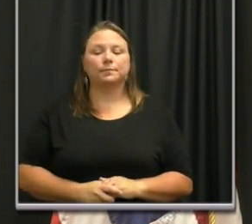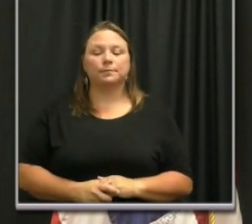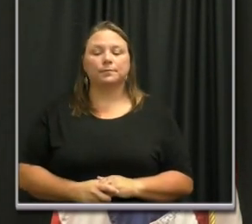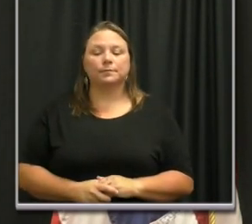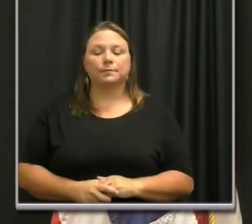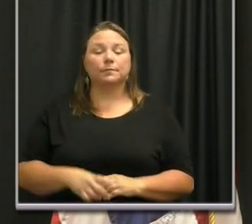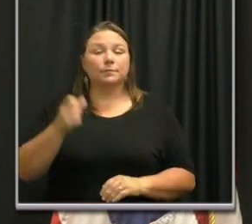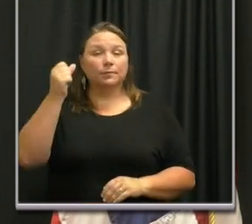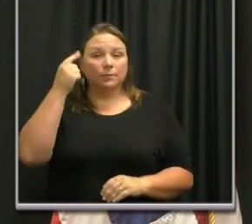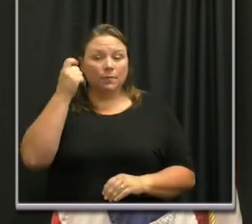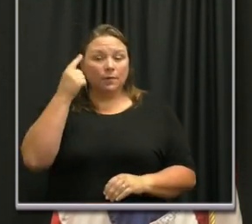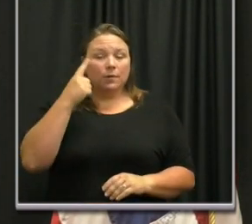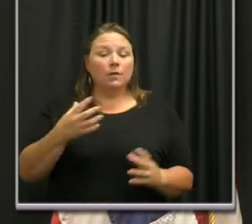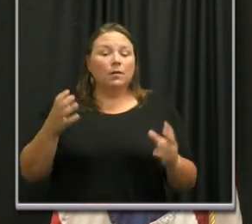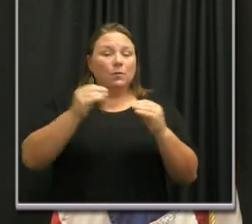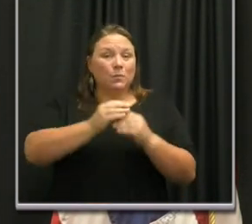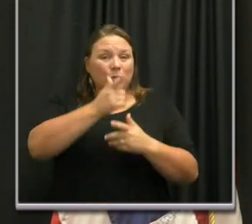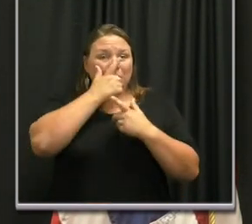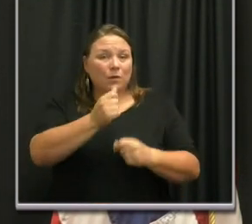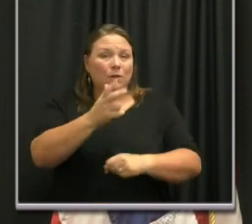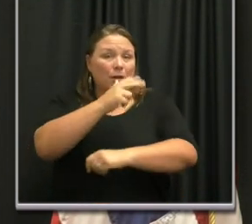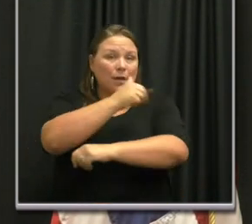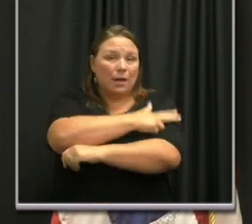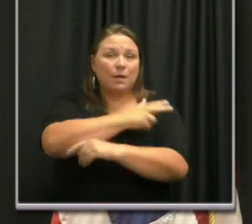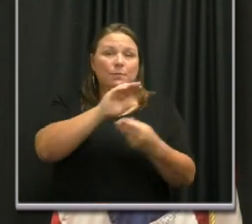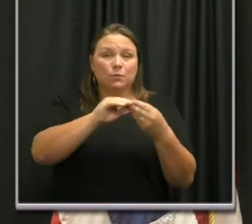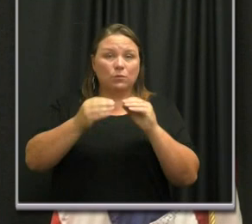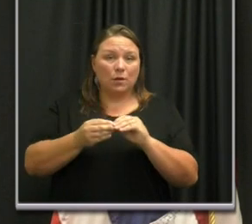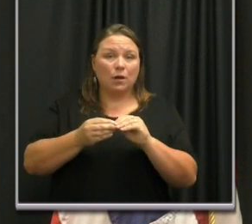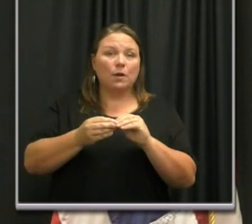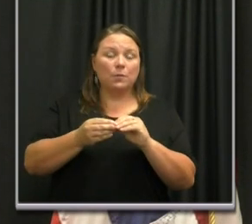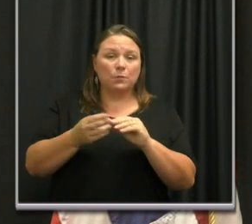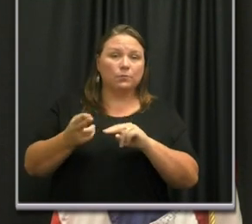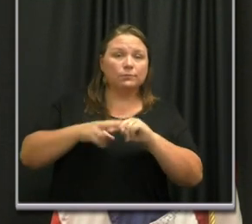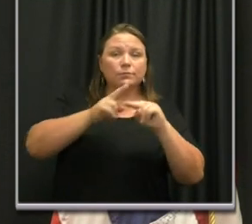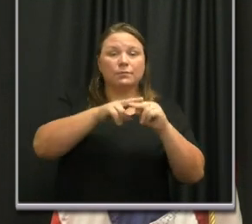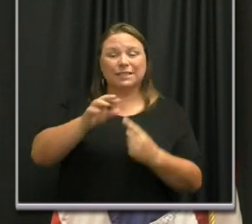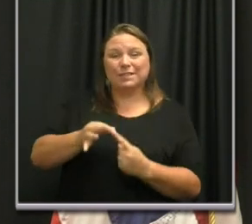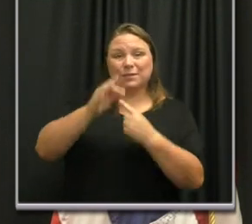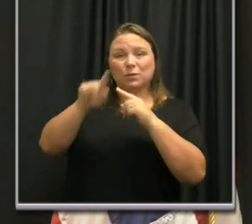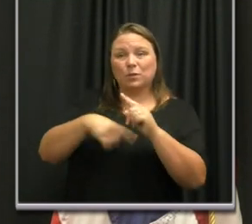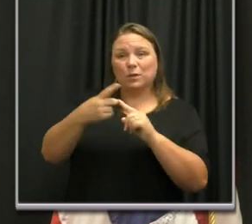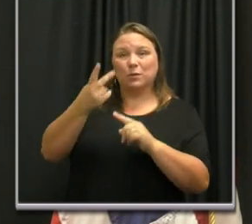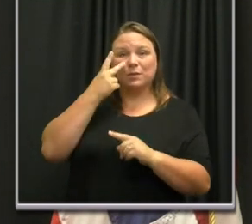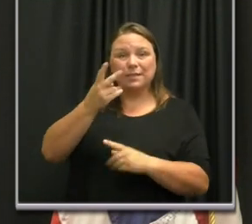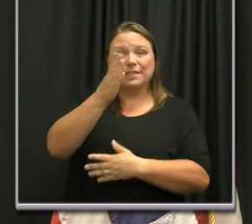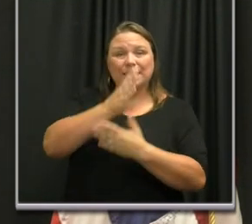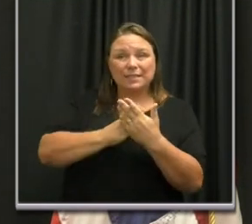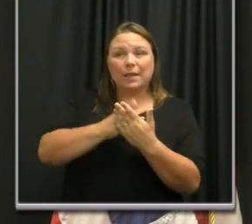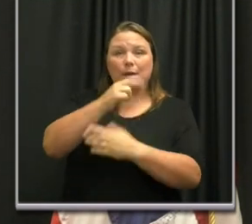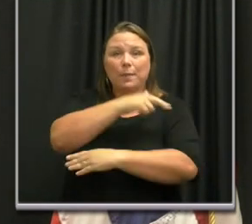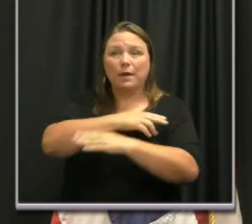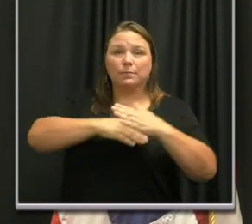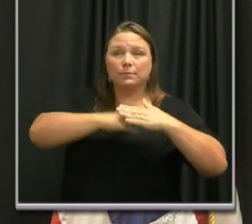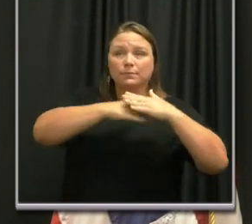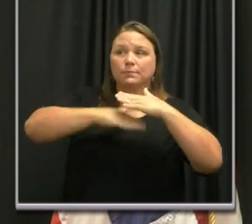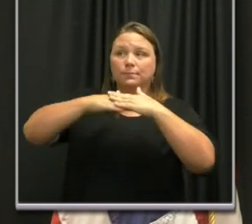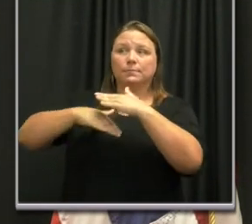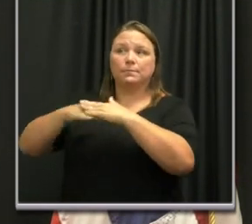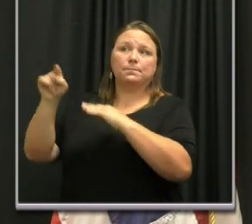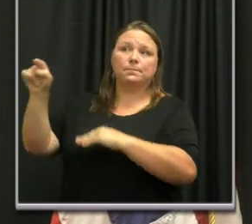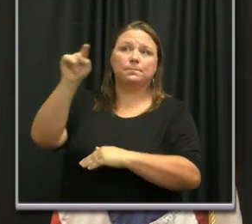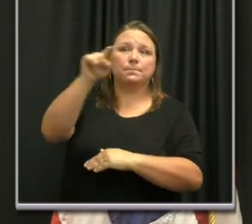Now there's been a lot more interest in hospitalization numbers, especially when you're starting to see hospitals at near capacity in other states.